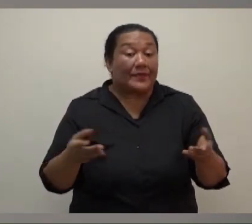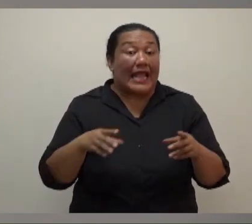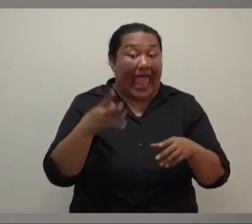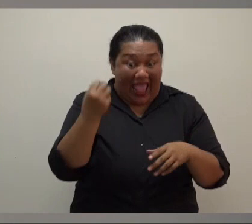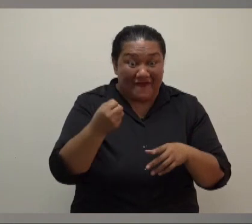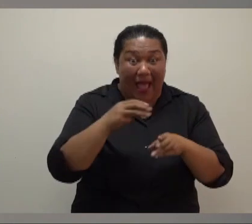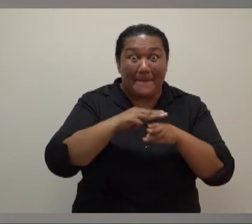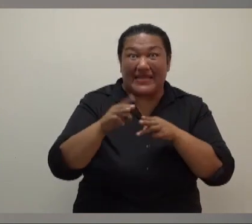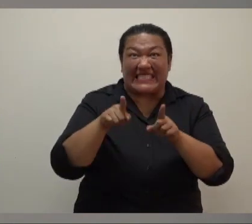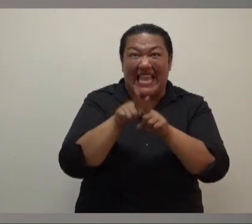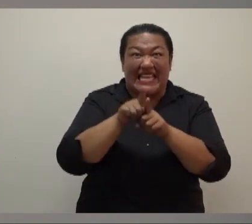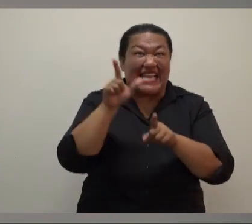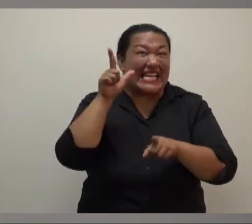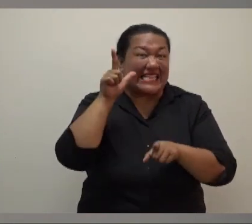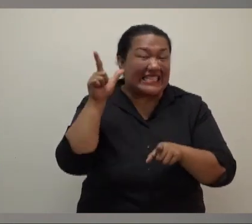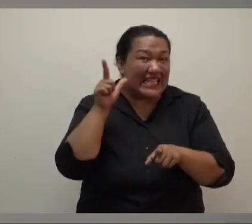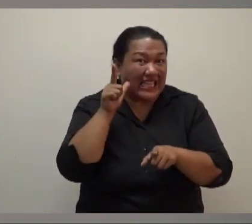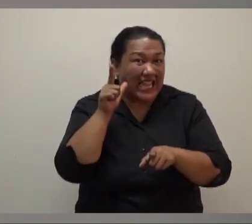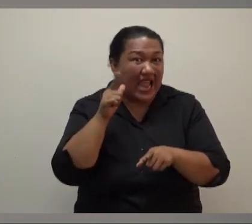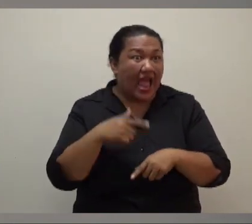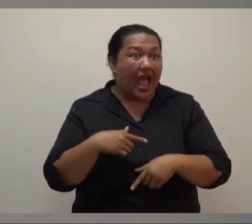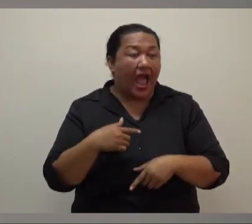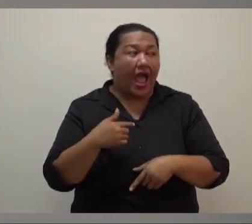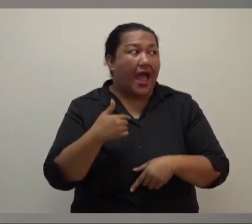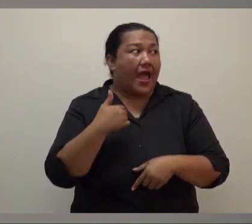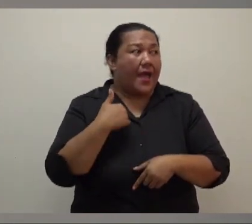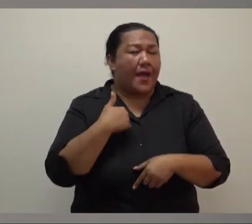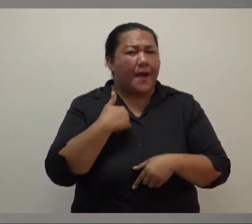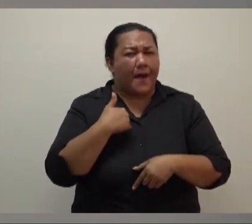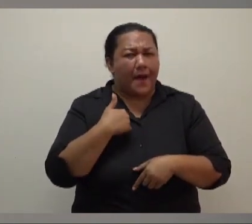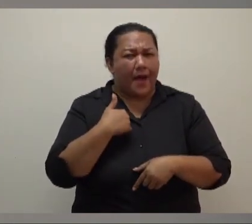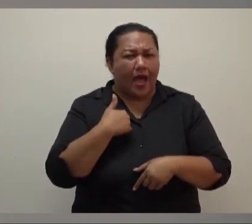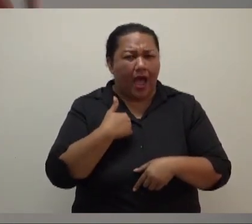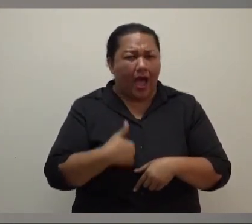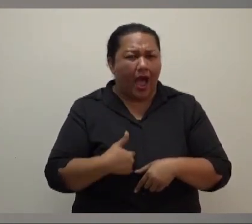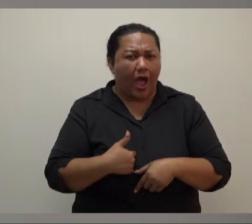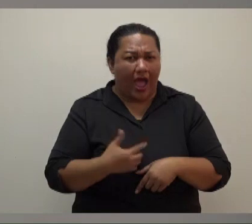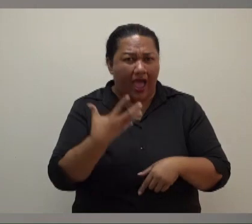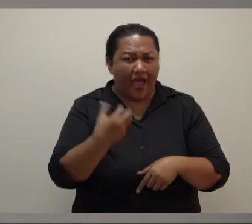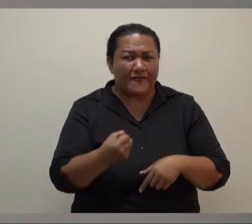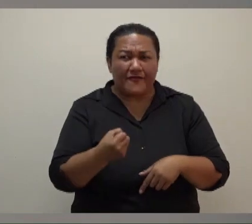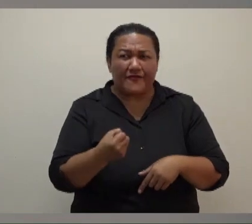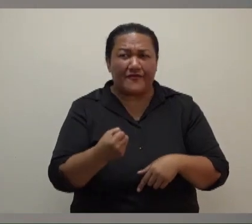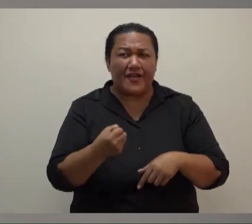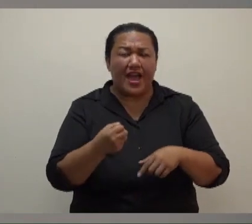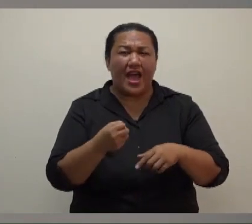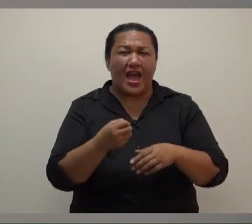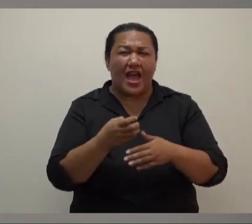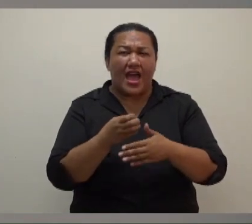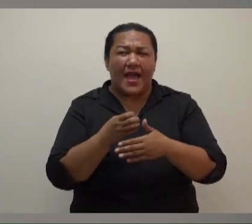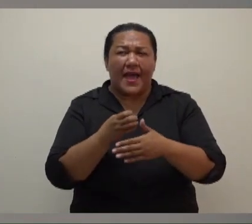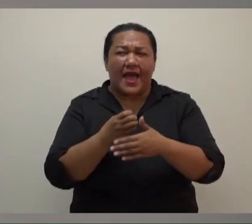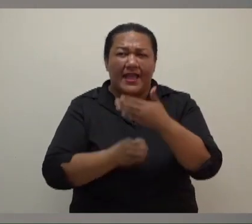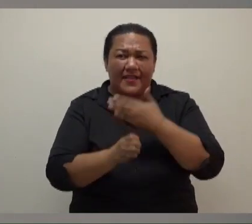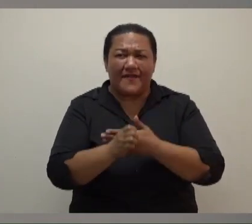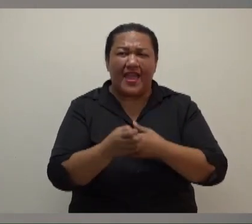yesterday from people saying, look, you know, I want to hold an outdoor event. I will adhere to the 80%. Please let me know do